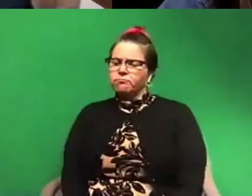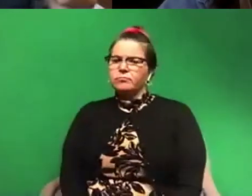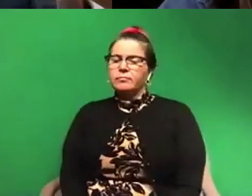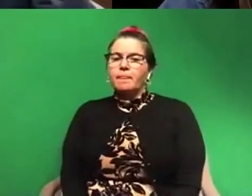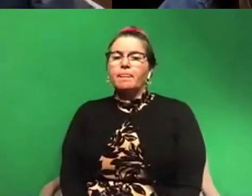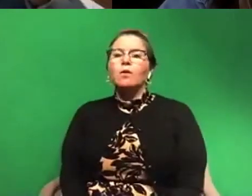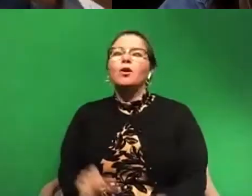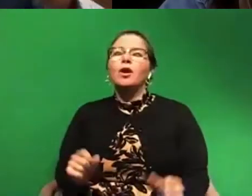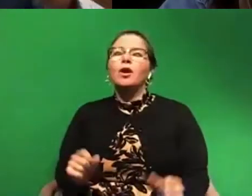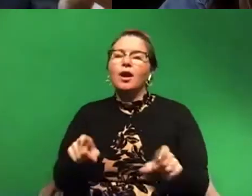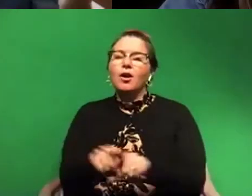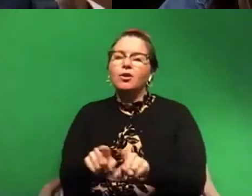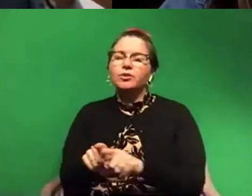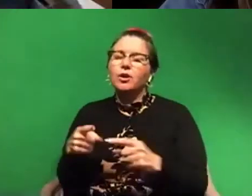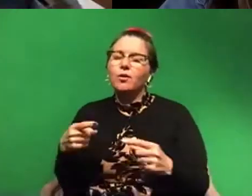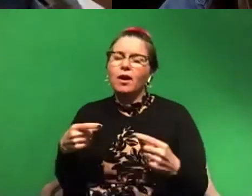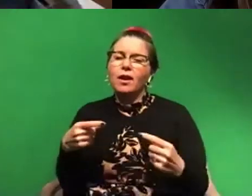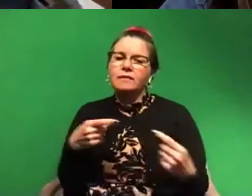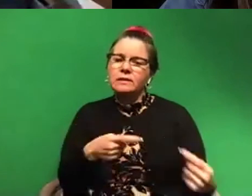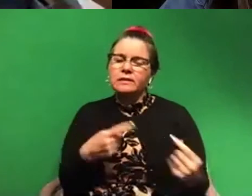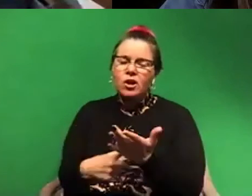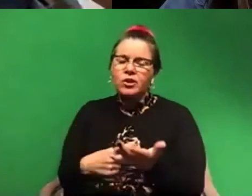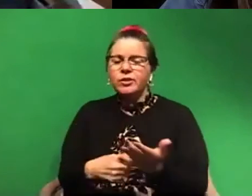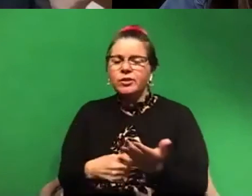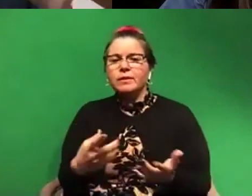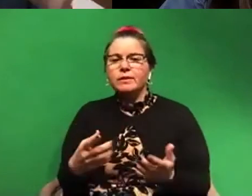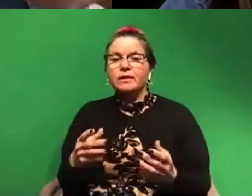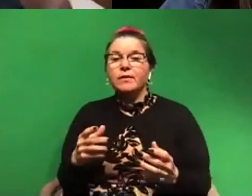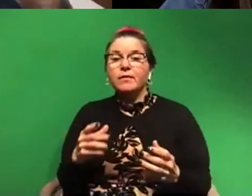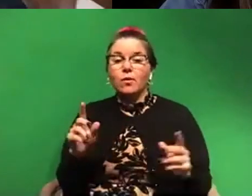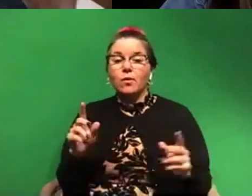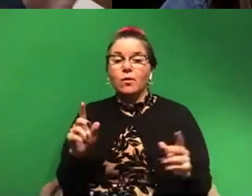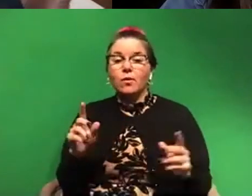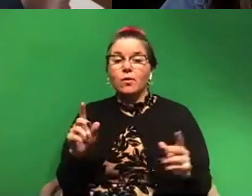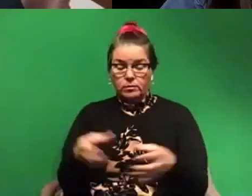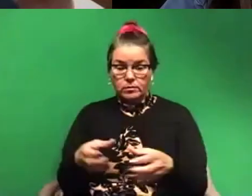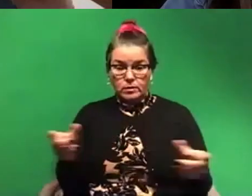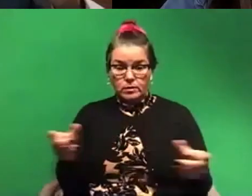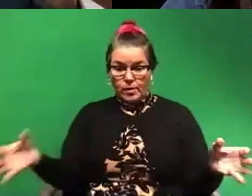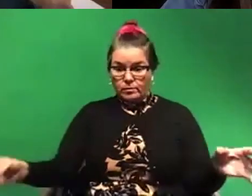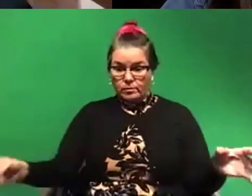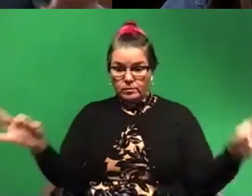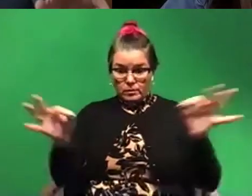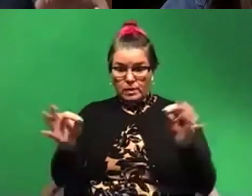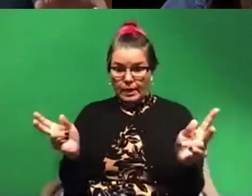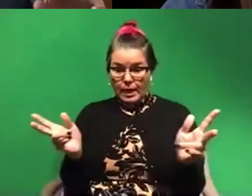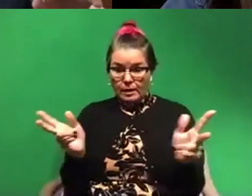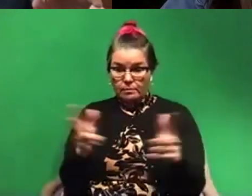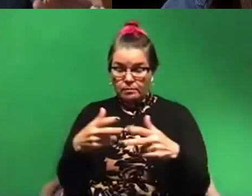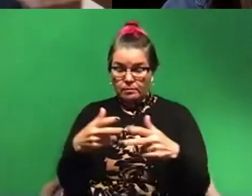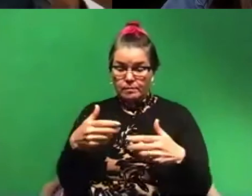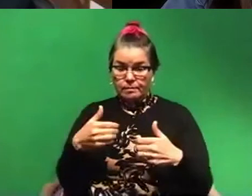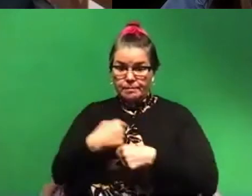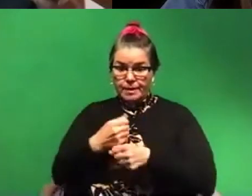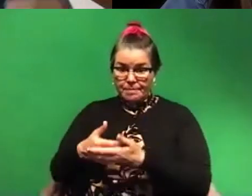you can, ah, try to see if the populations can reproduce, if they are unable to reproduce, very good evidence they're separate